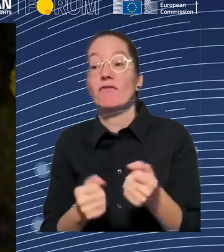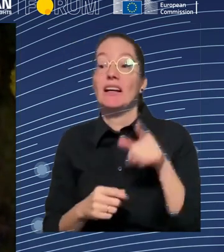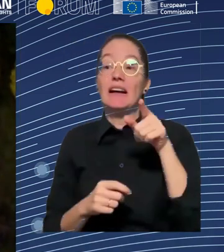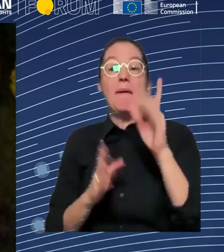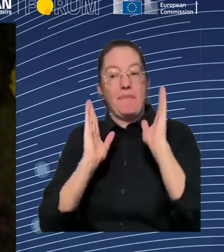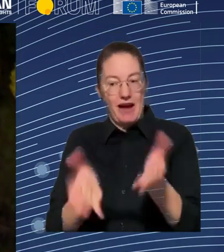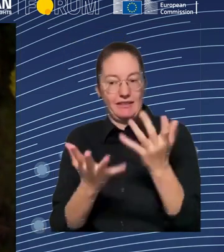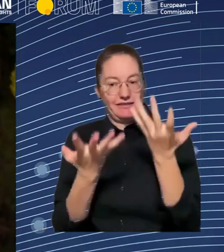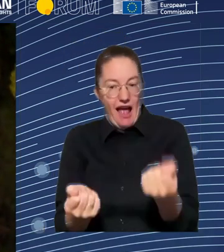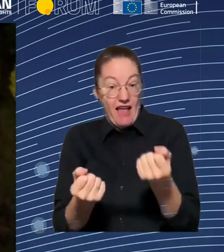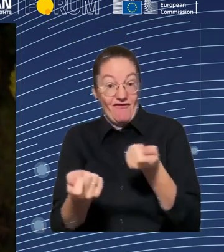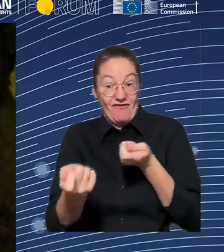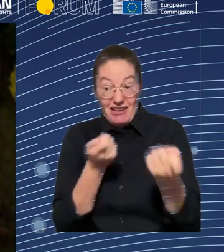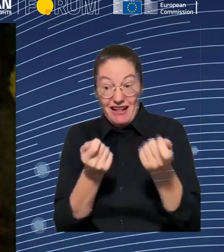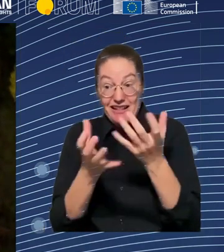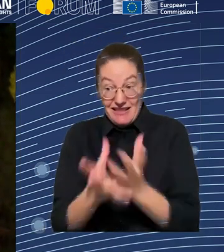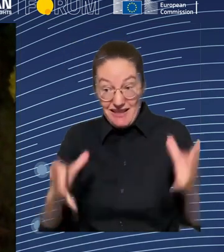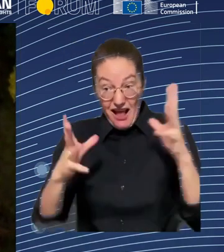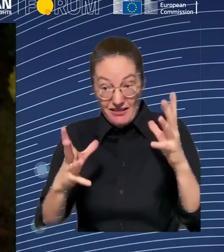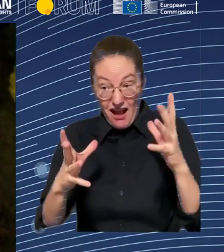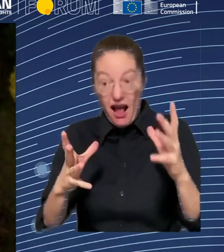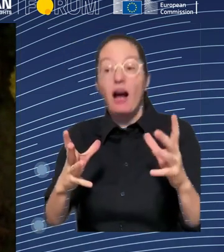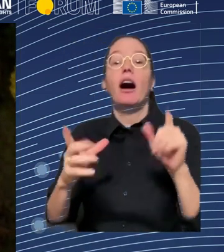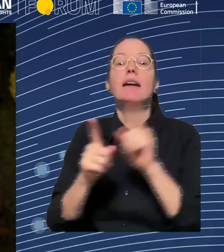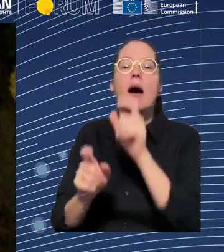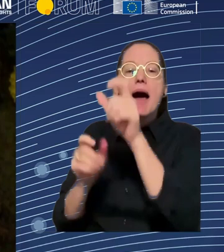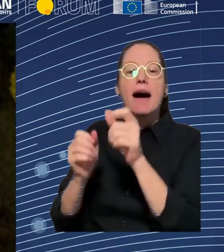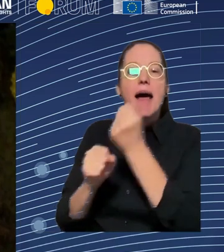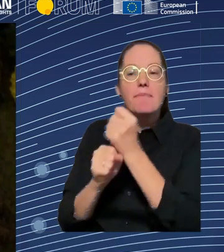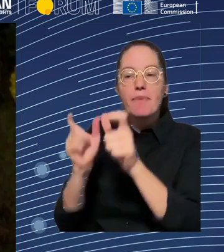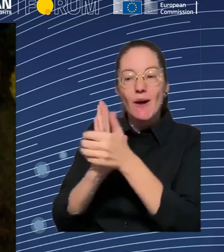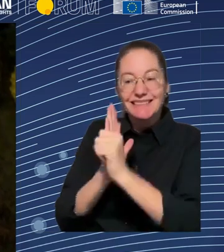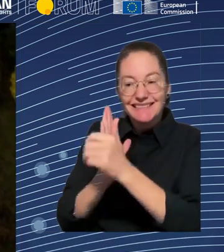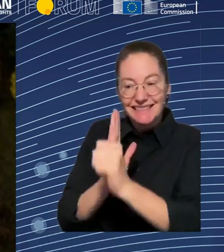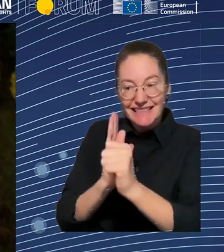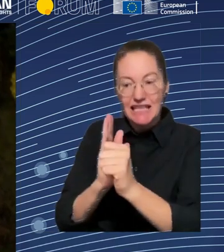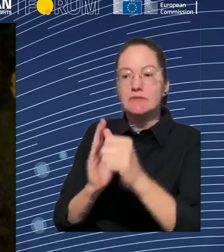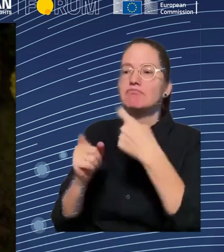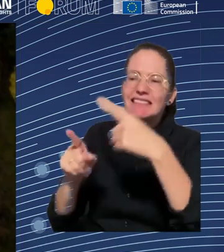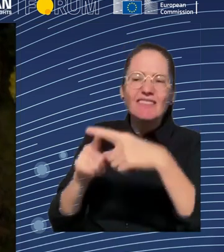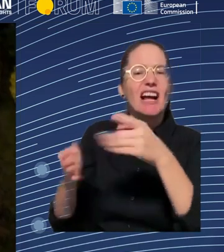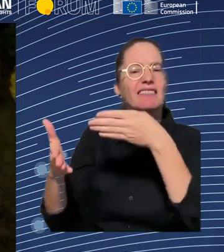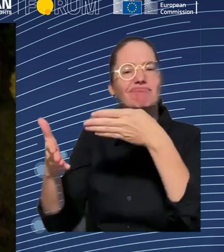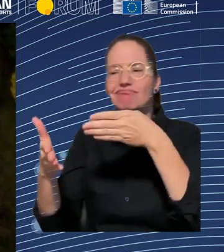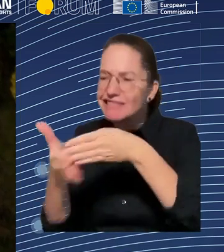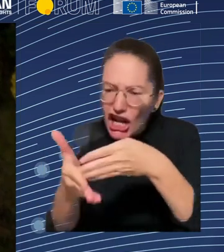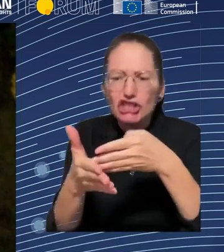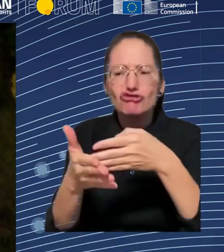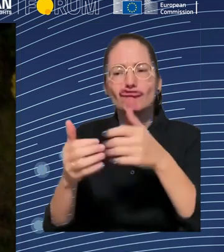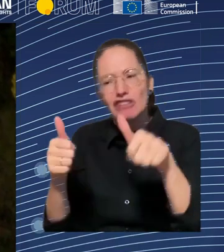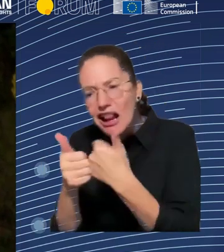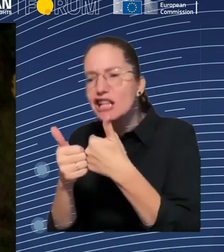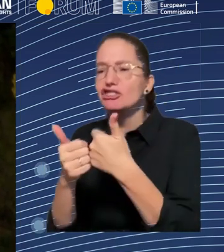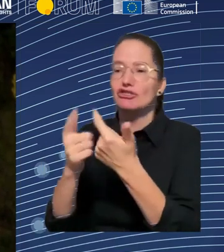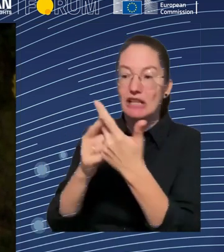in our work, we think of sort of having, instead of the traditional human-in-the-loop prescription, having humans around the loop at